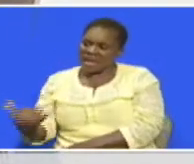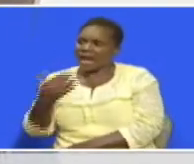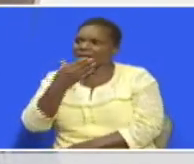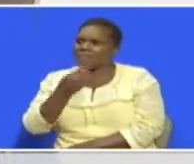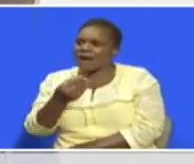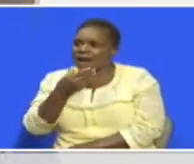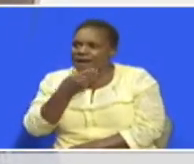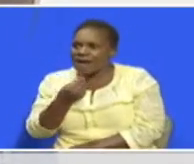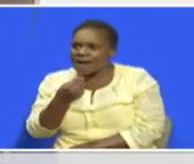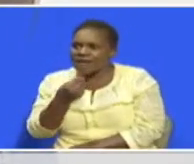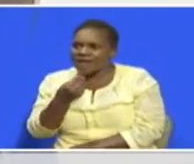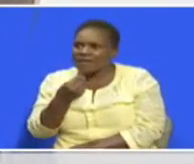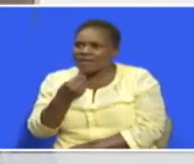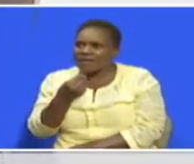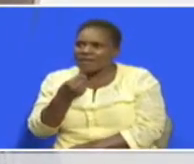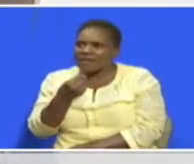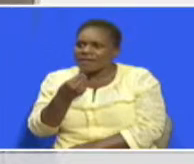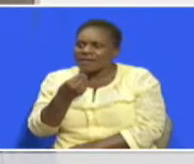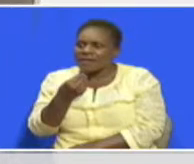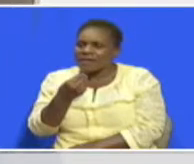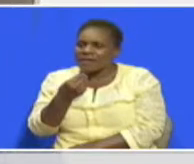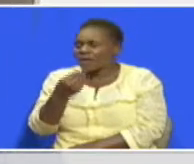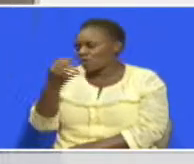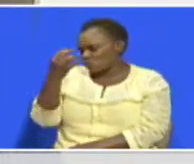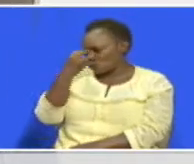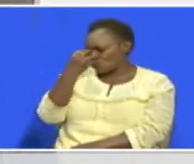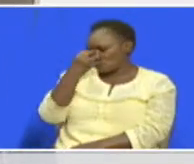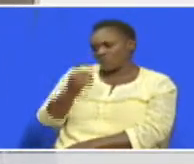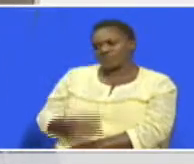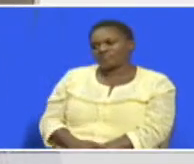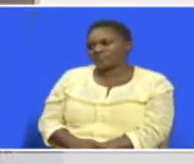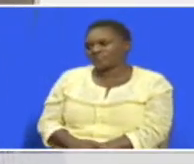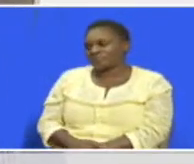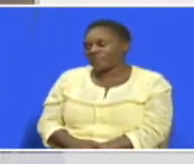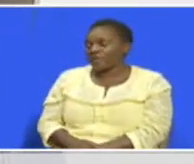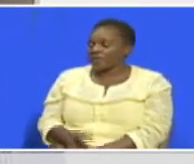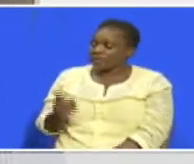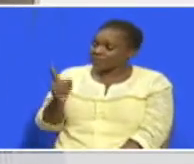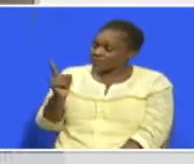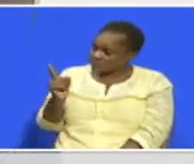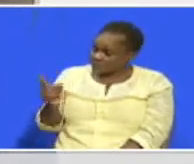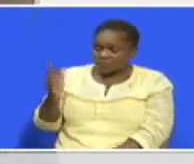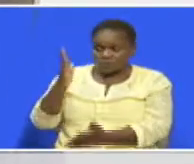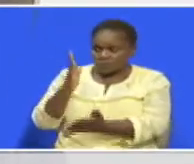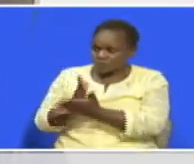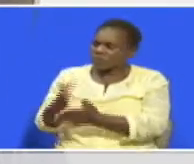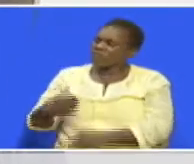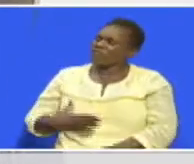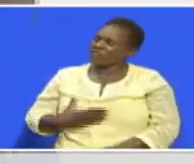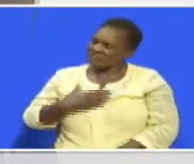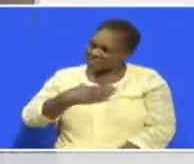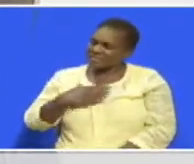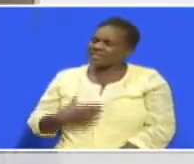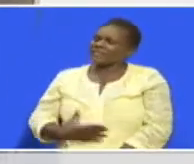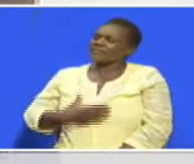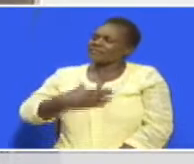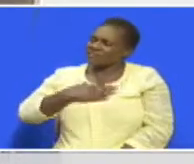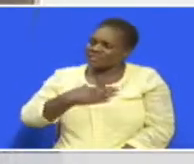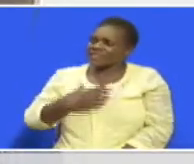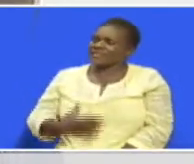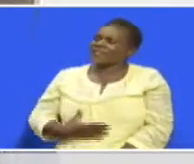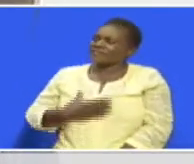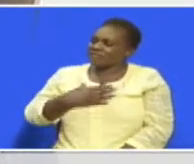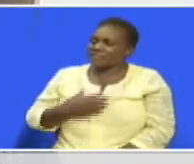calls himself young though he's now old William Samuel Ruto That even if he visited William Samuel Ruto Even